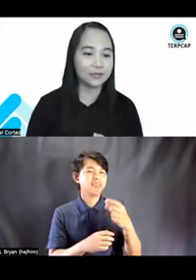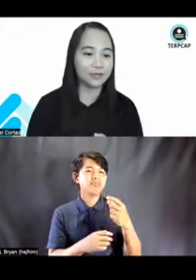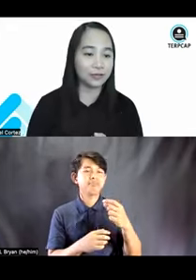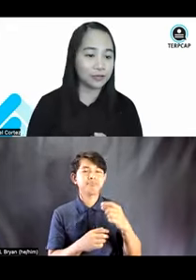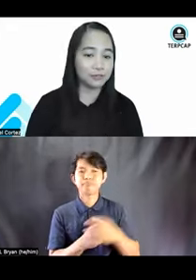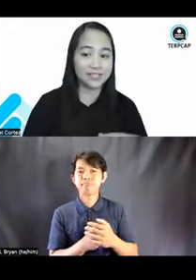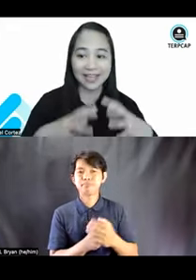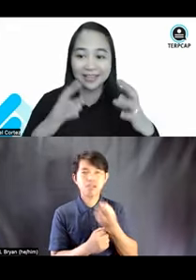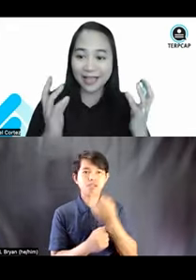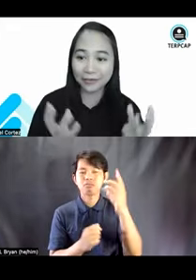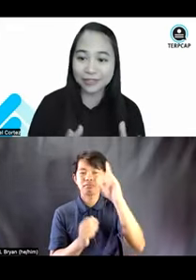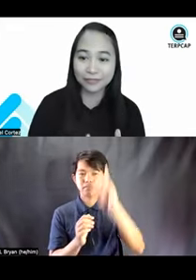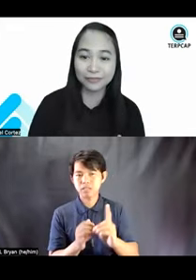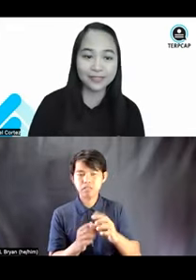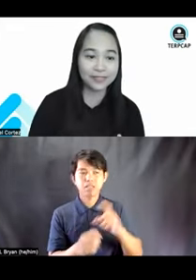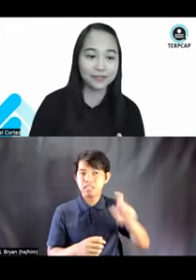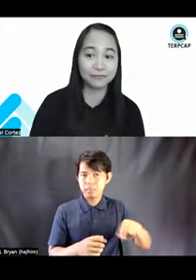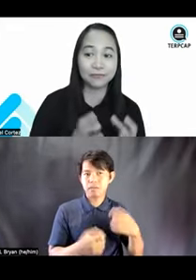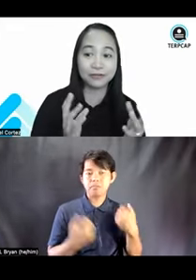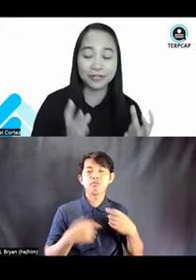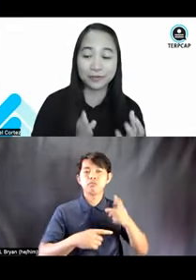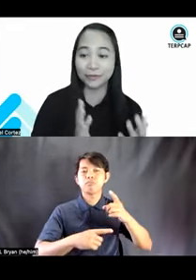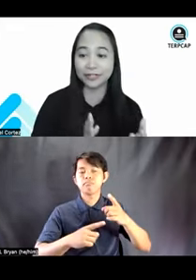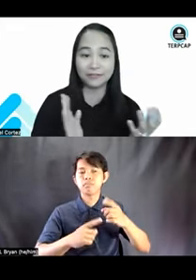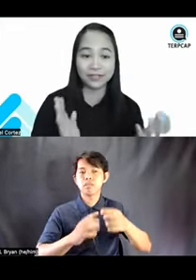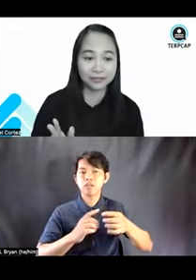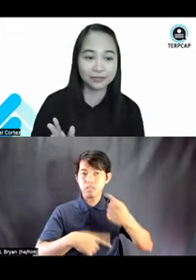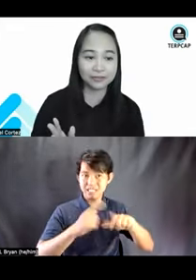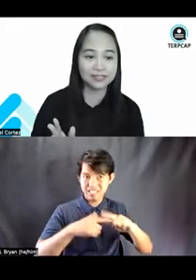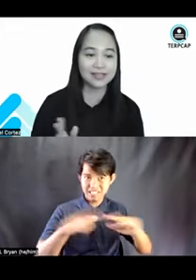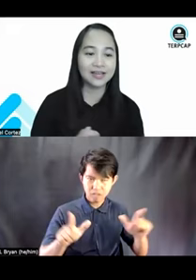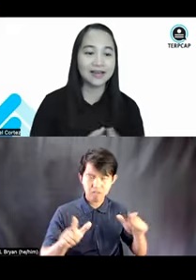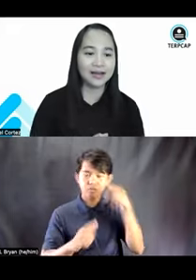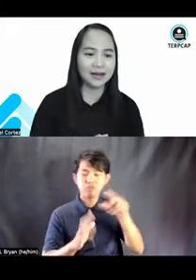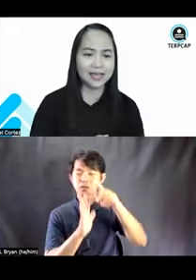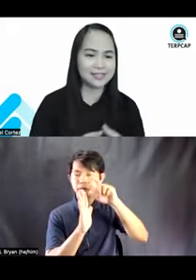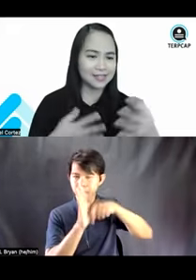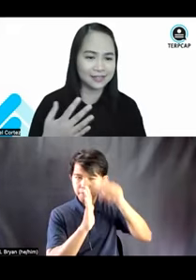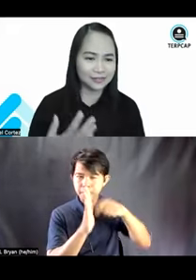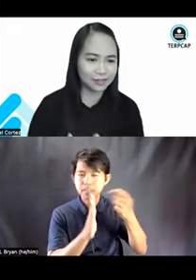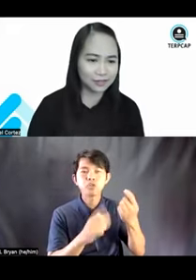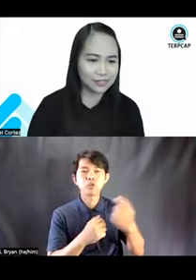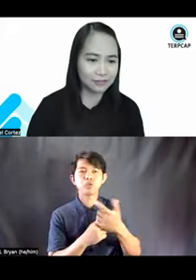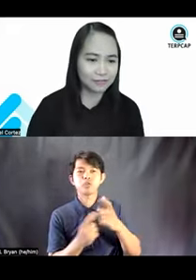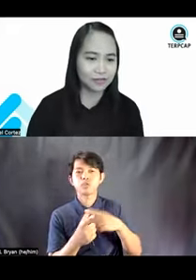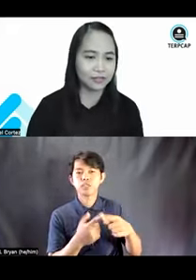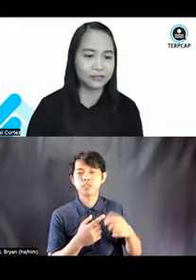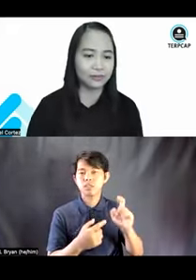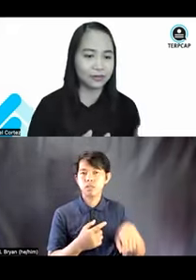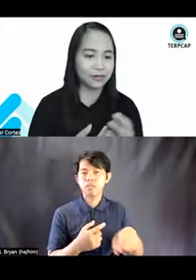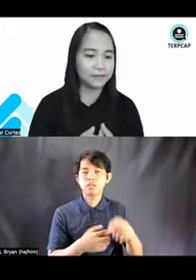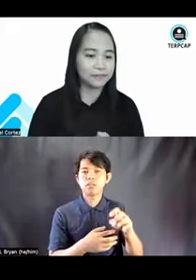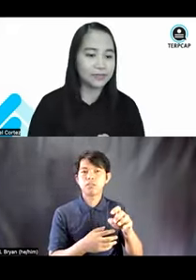There should also be sign language interpretation for pre-recorded videos, extended audio description,